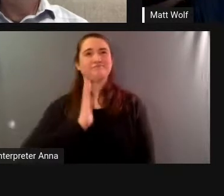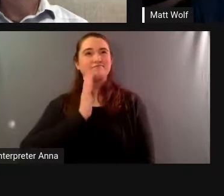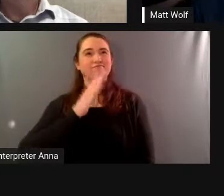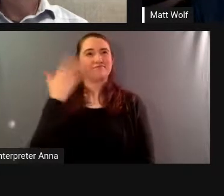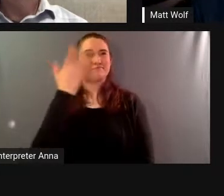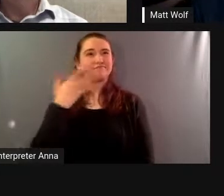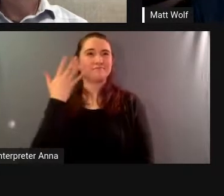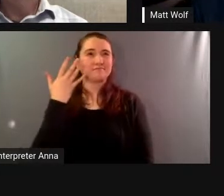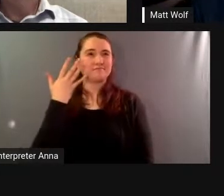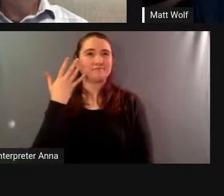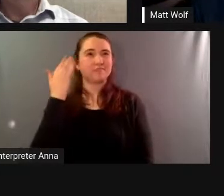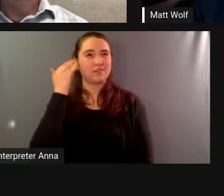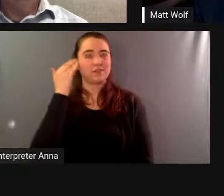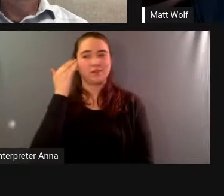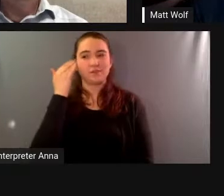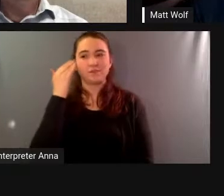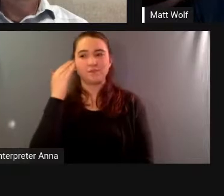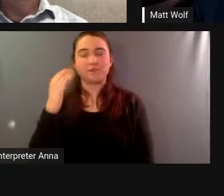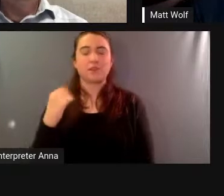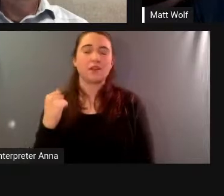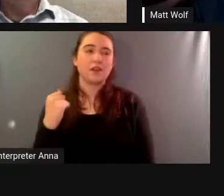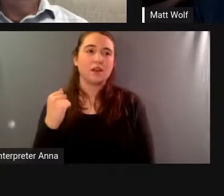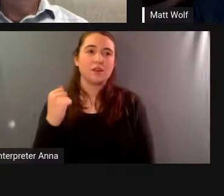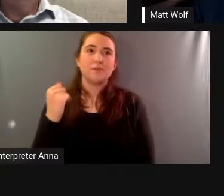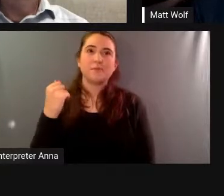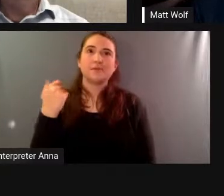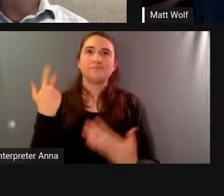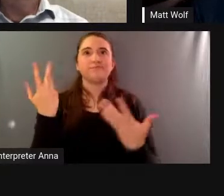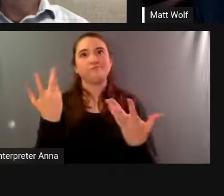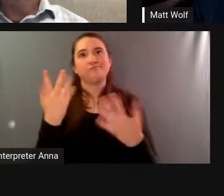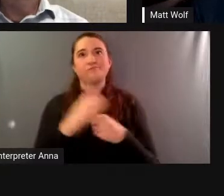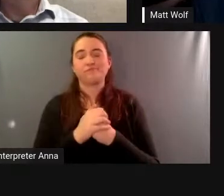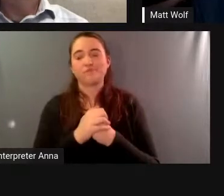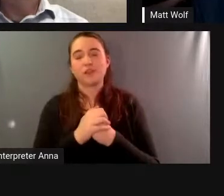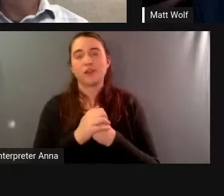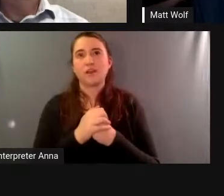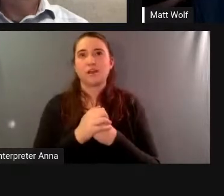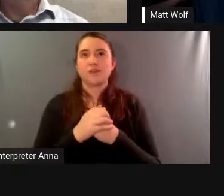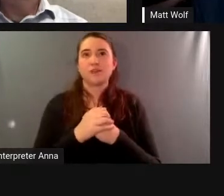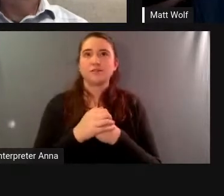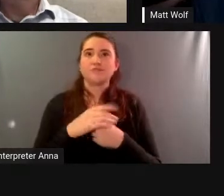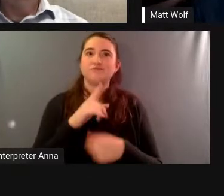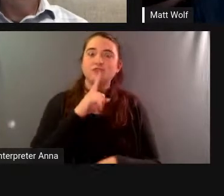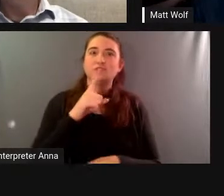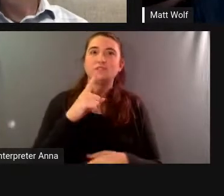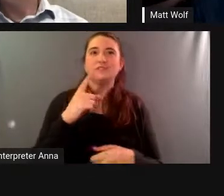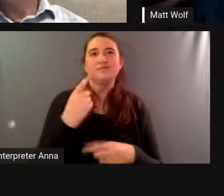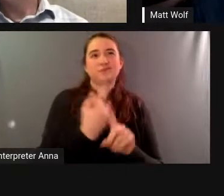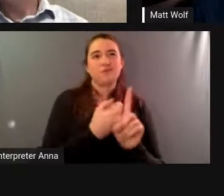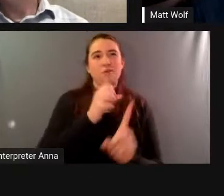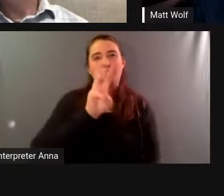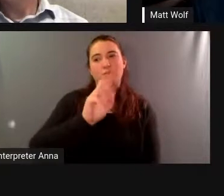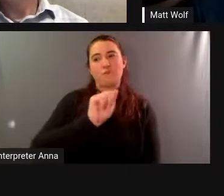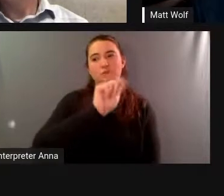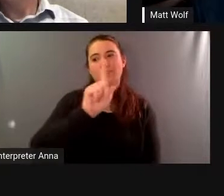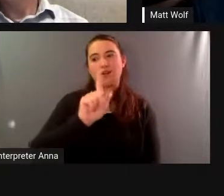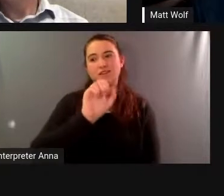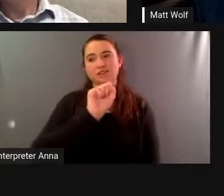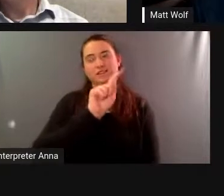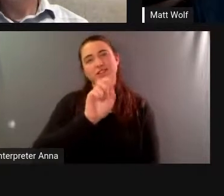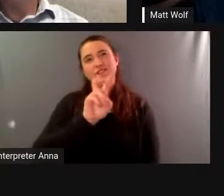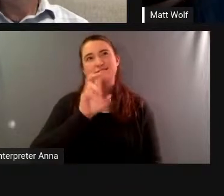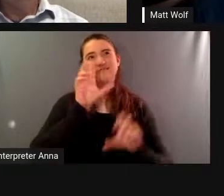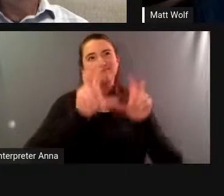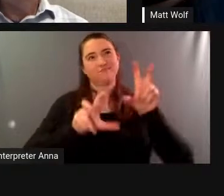but ultimately you know he is out of wall street he's a kind of a takeover expert and the takeover that was happening